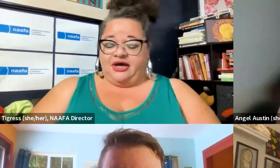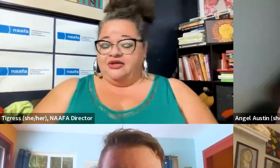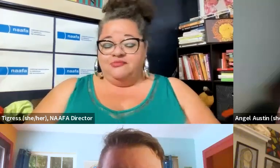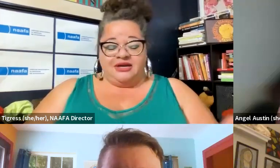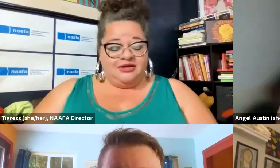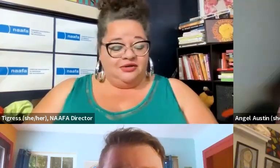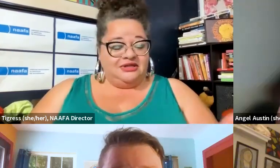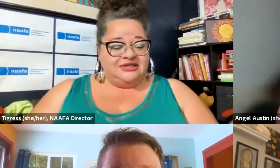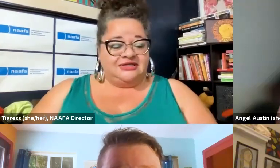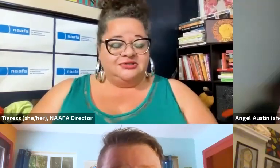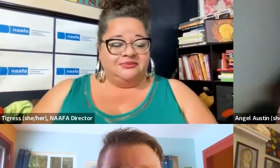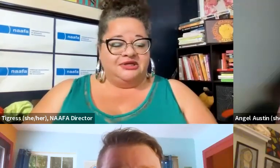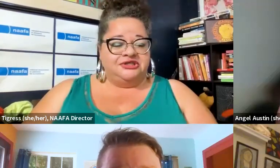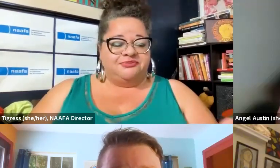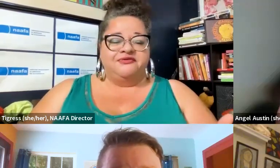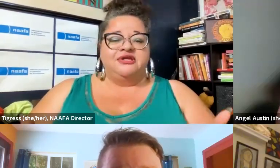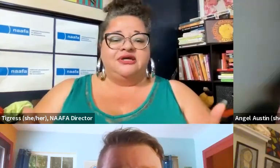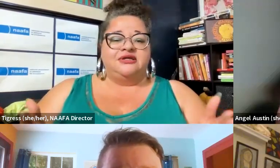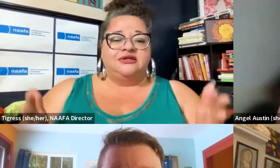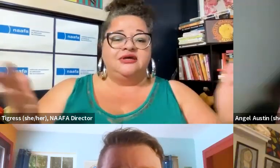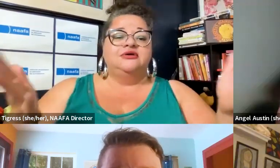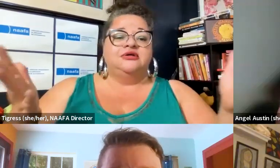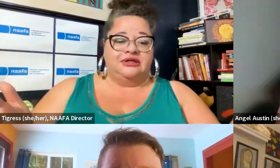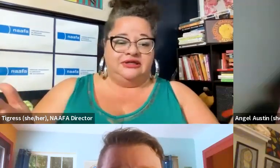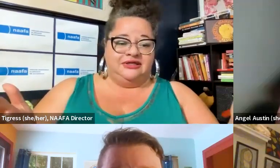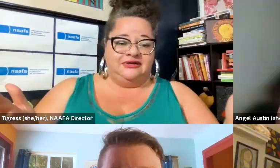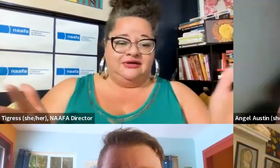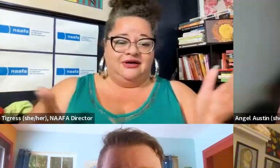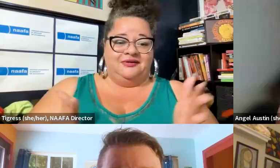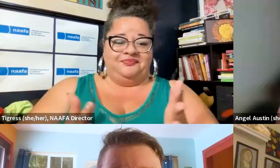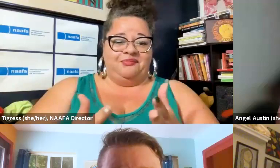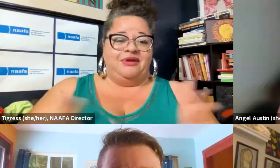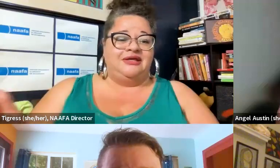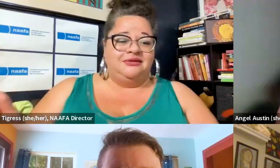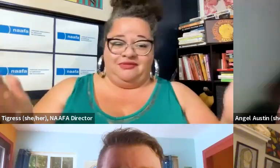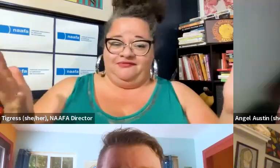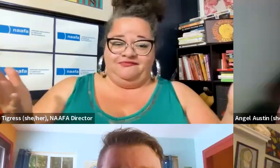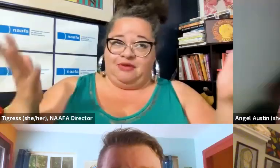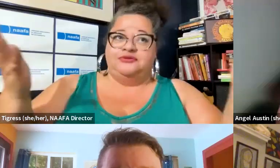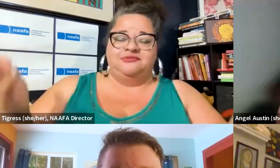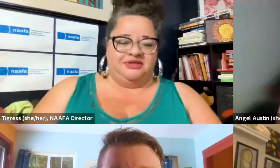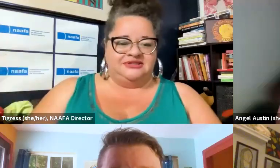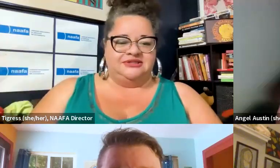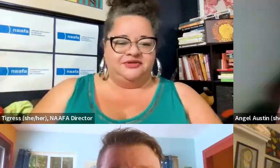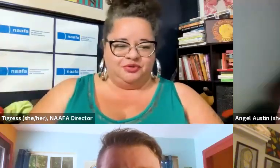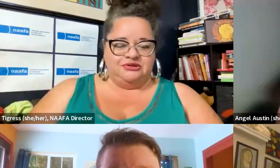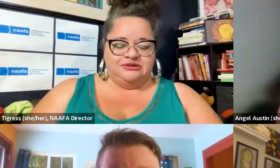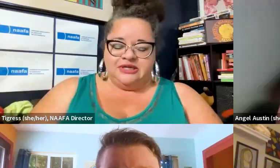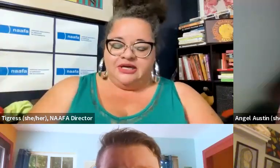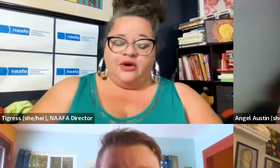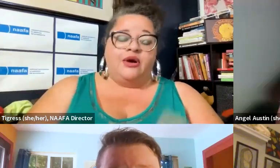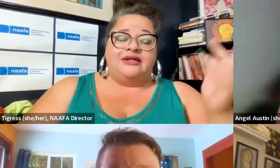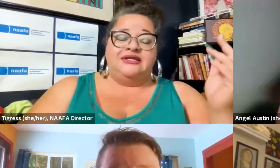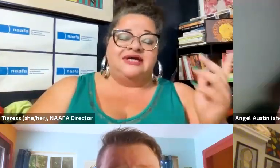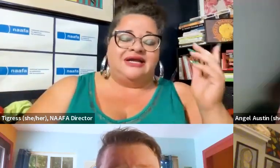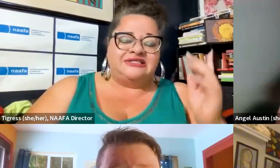uh you may not know that size discrimination is perfectly legal in um many if most places in the world